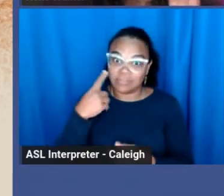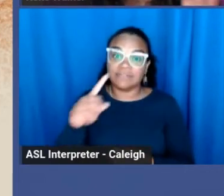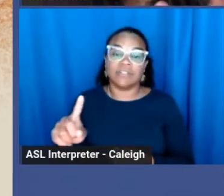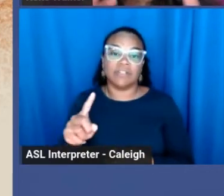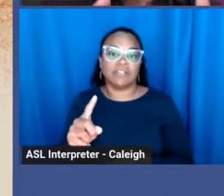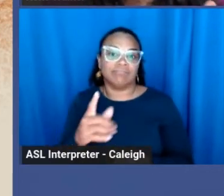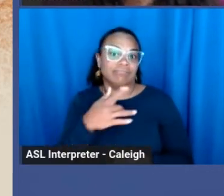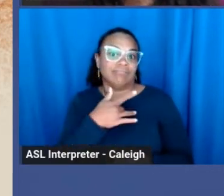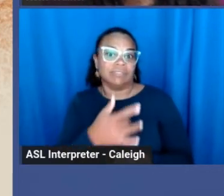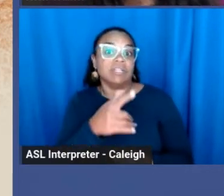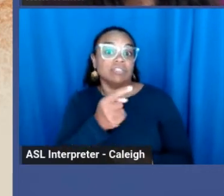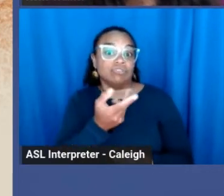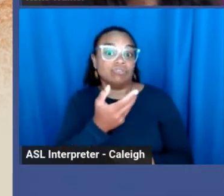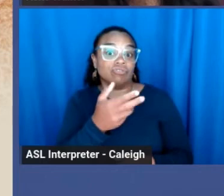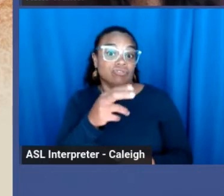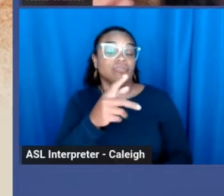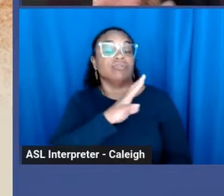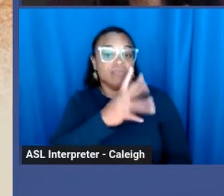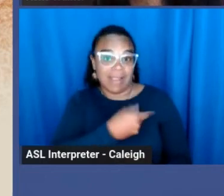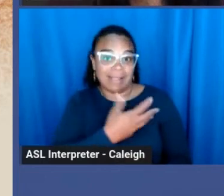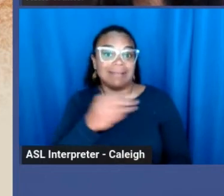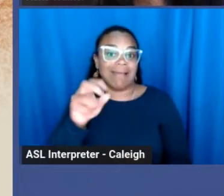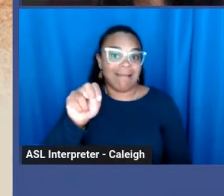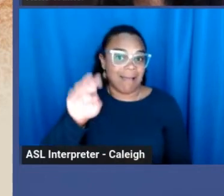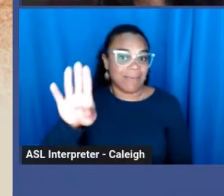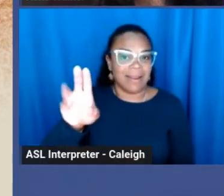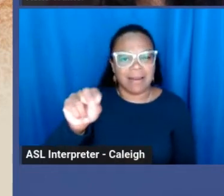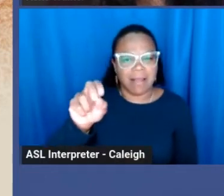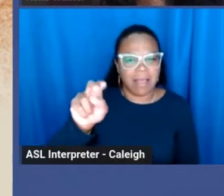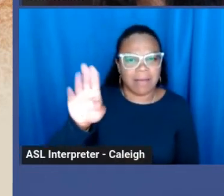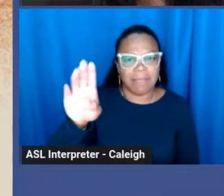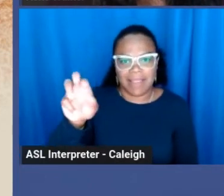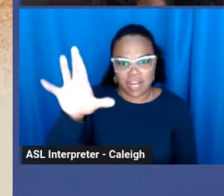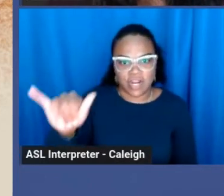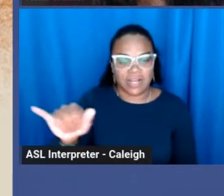and non-binary individuals and it's completely free.